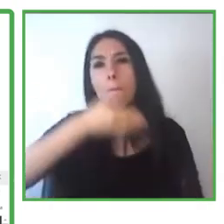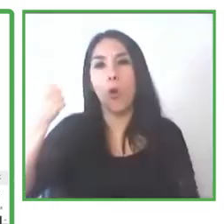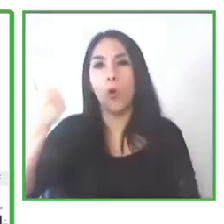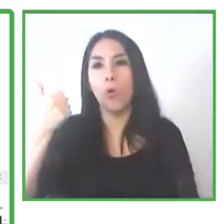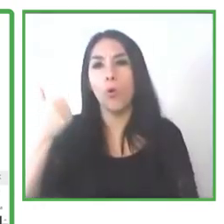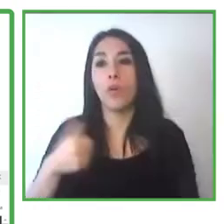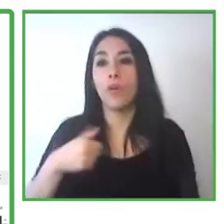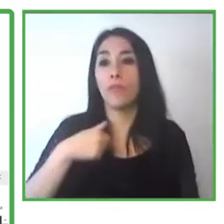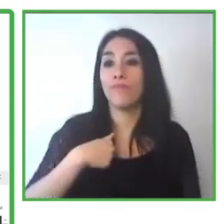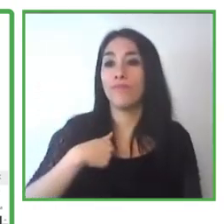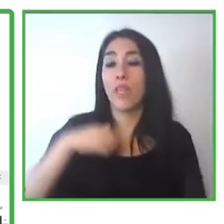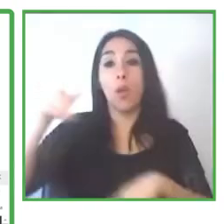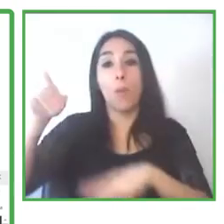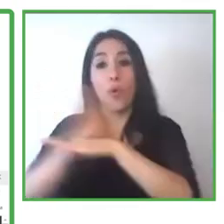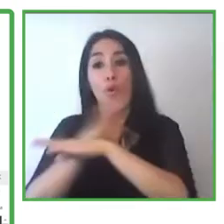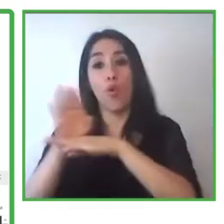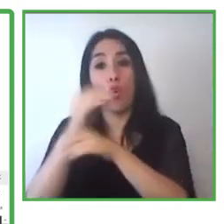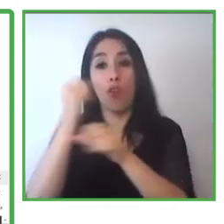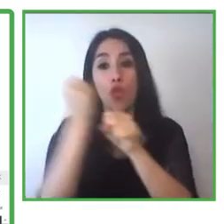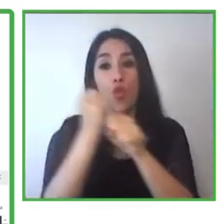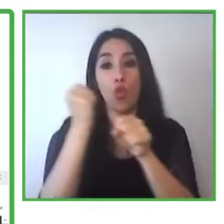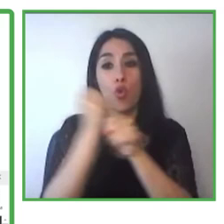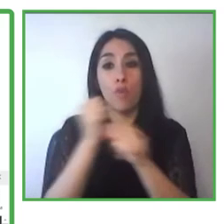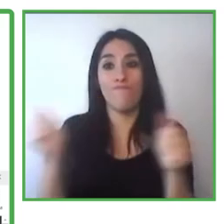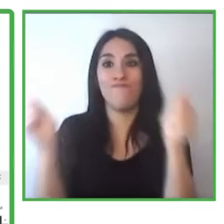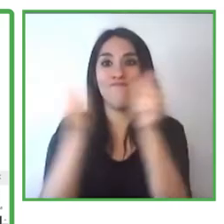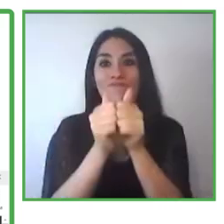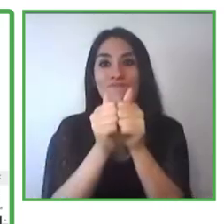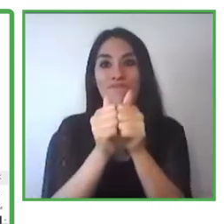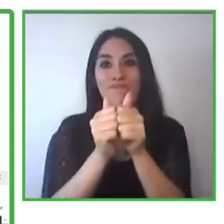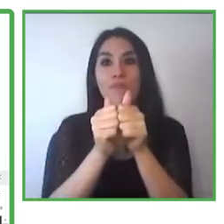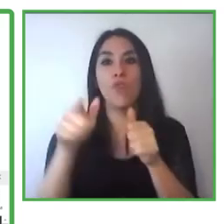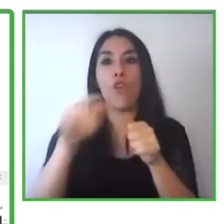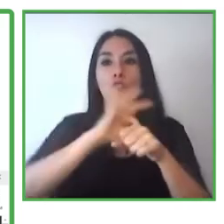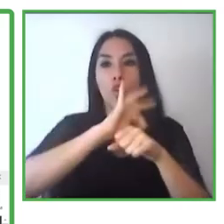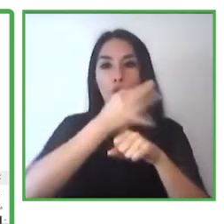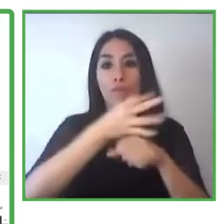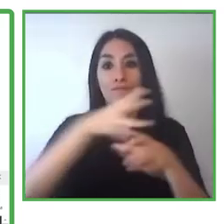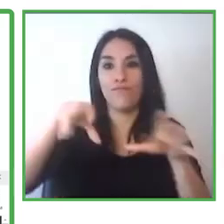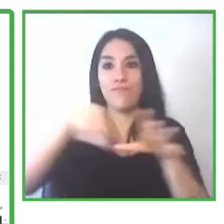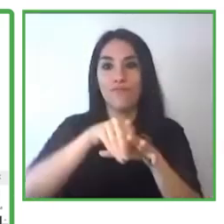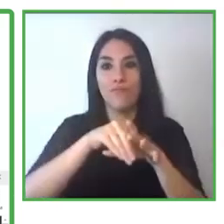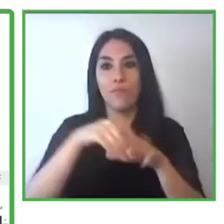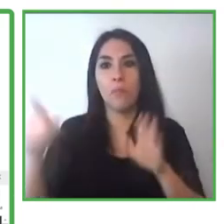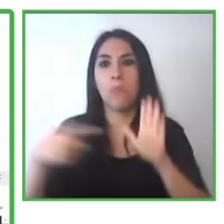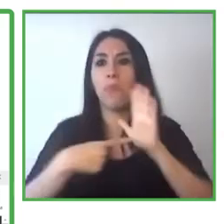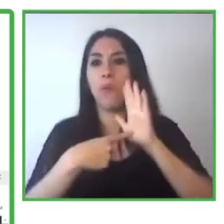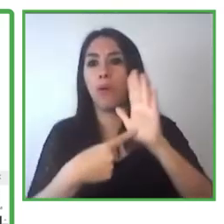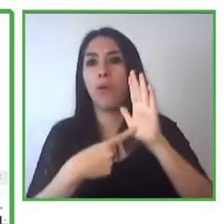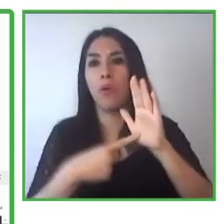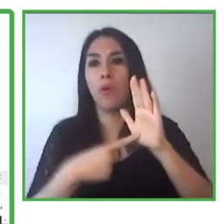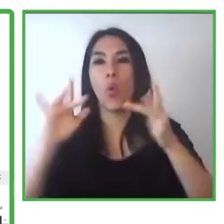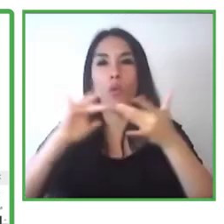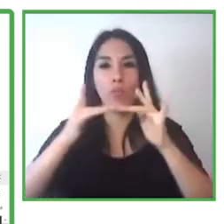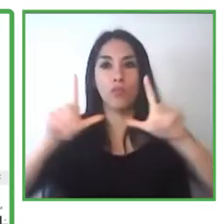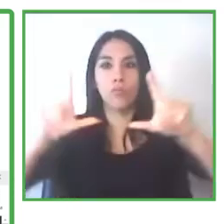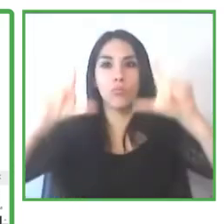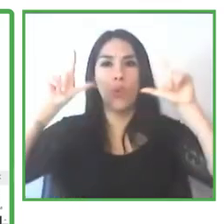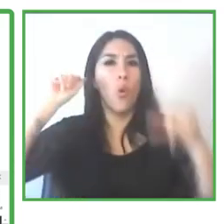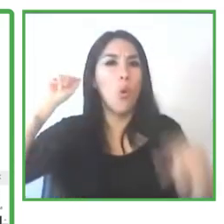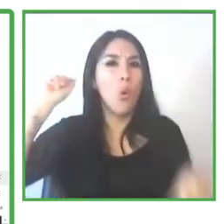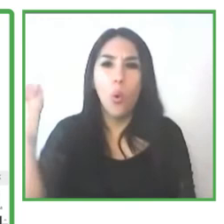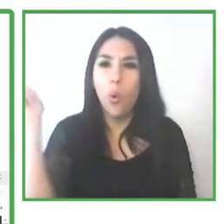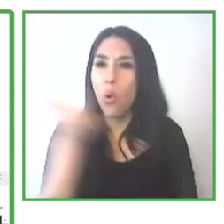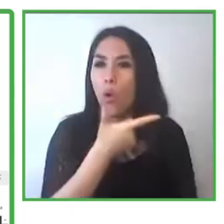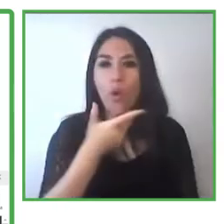when we work with Incorpora, we always say everything that is talked about in the platform is